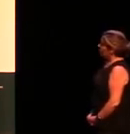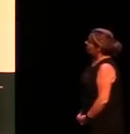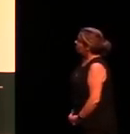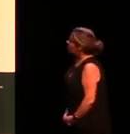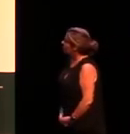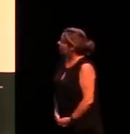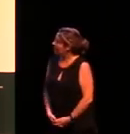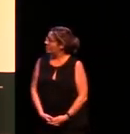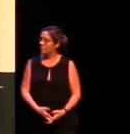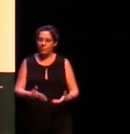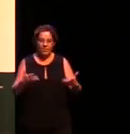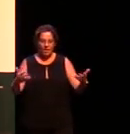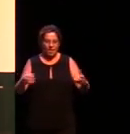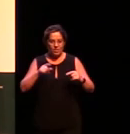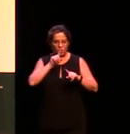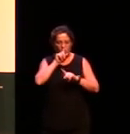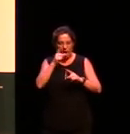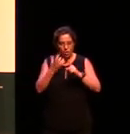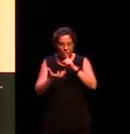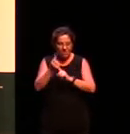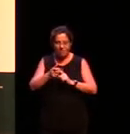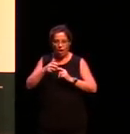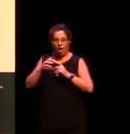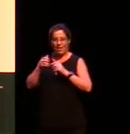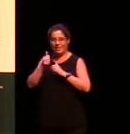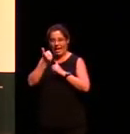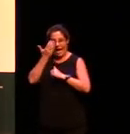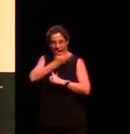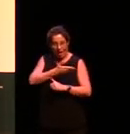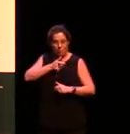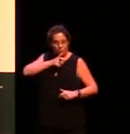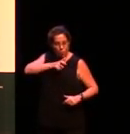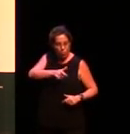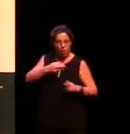because I couldn't find words for elephant and pyjamas in Walbury